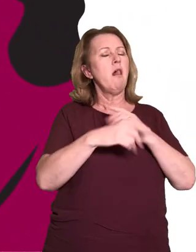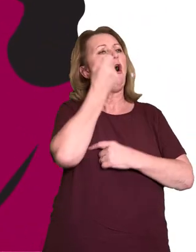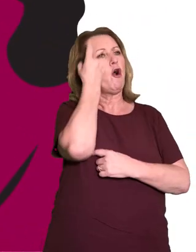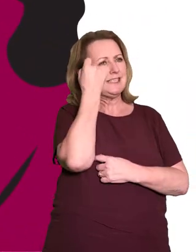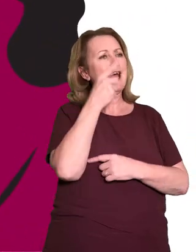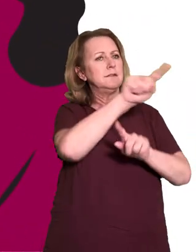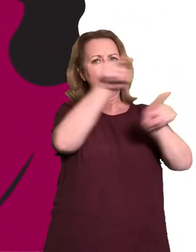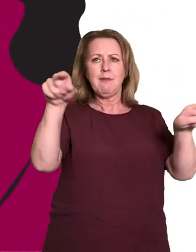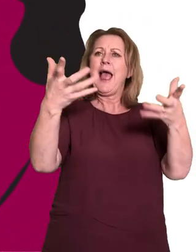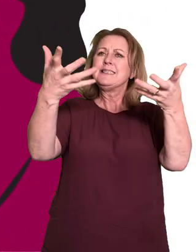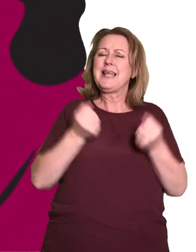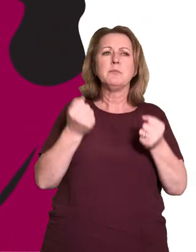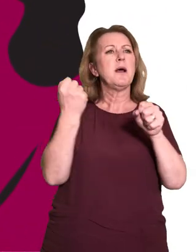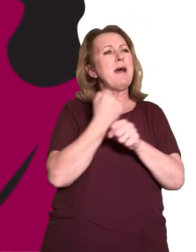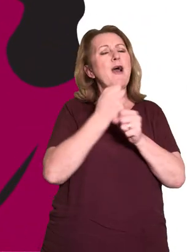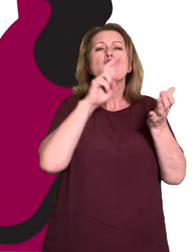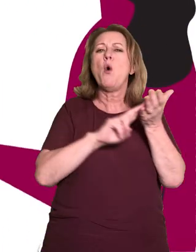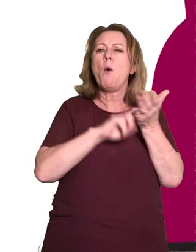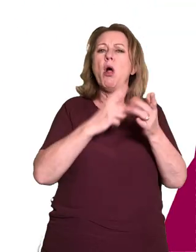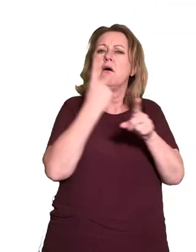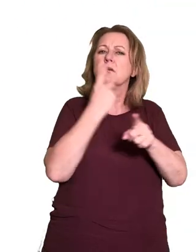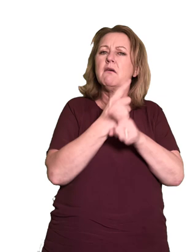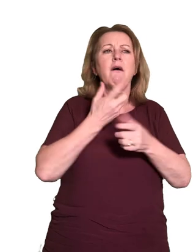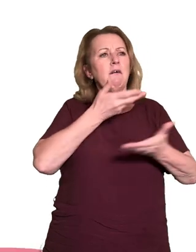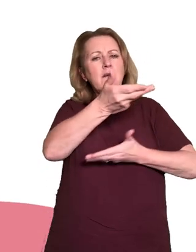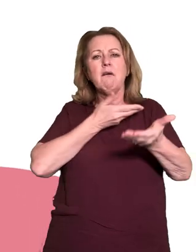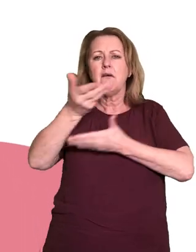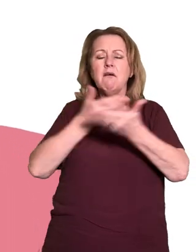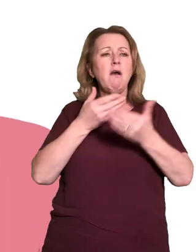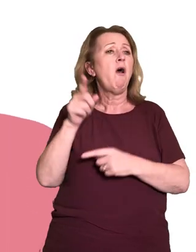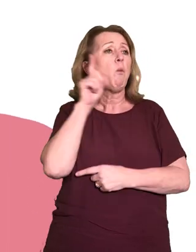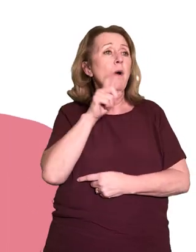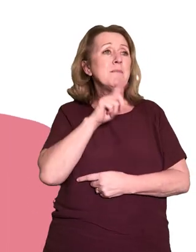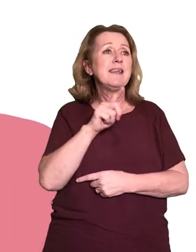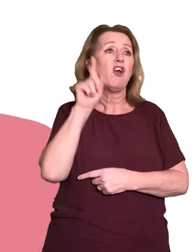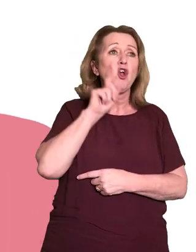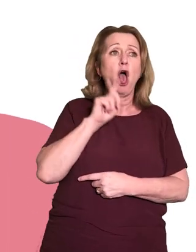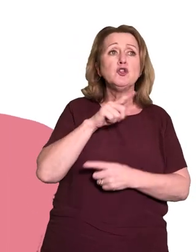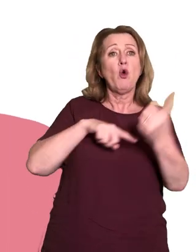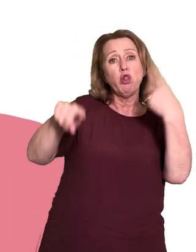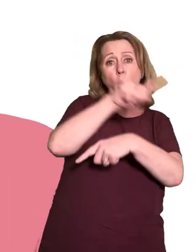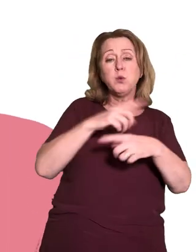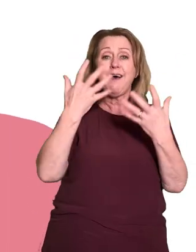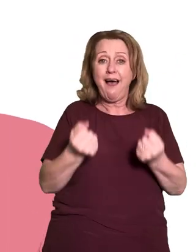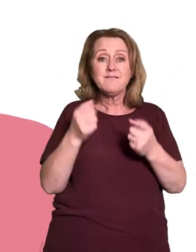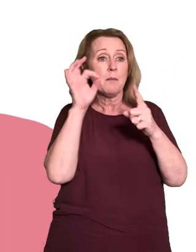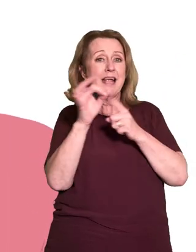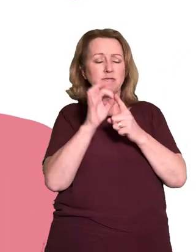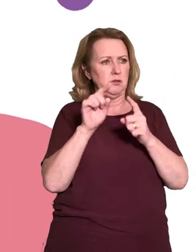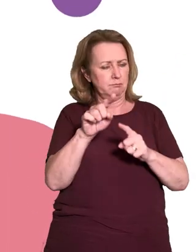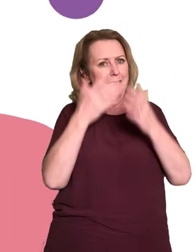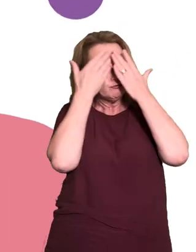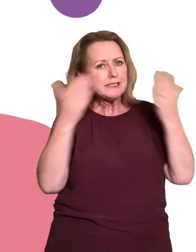accepted and a normalised topic of conversation. Women, girls and those who have periods have easy, respectful